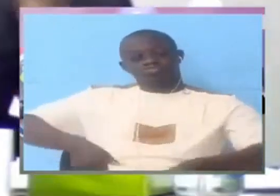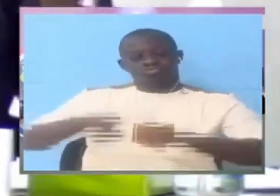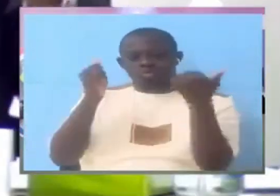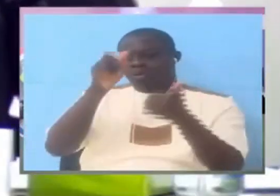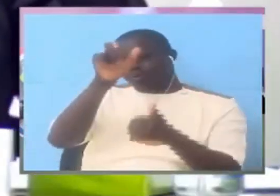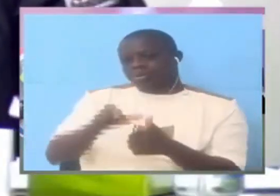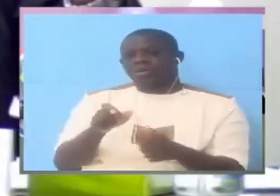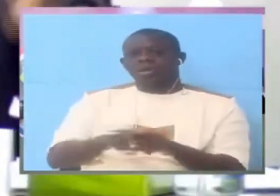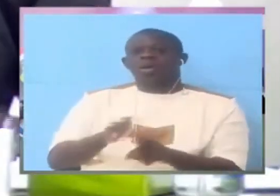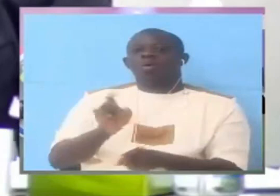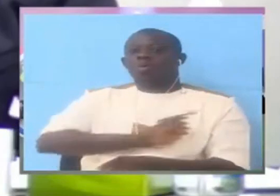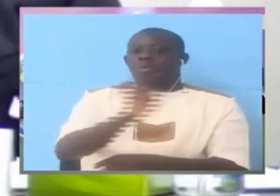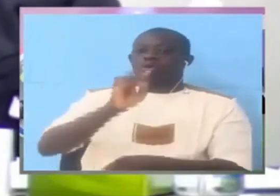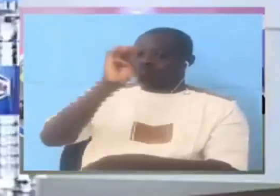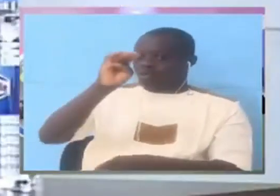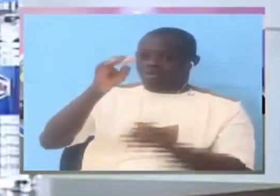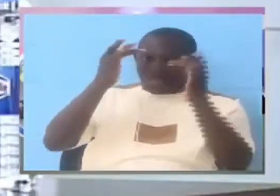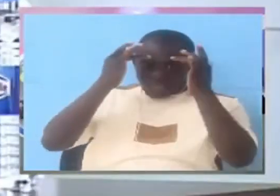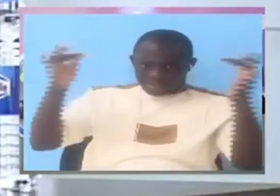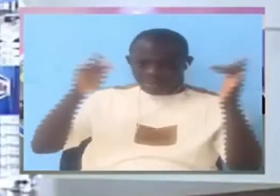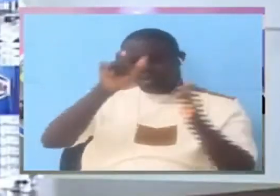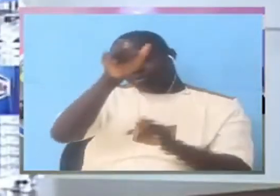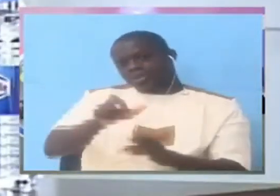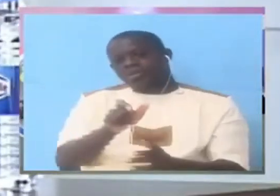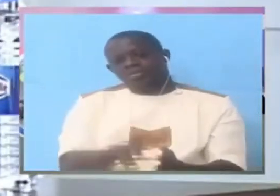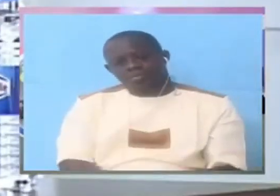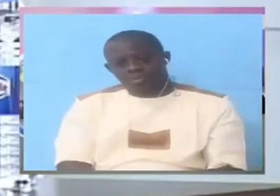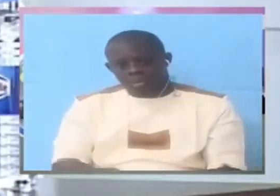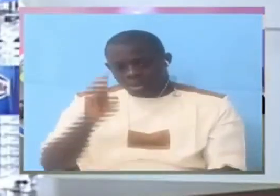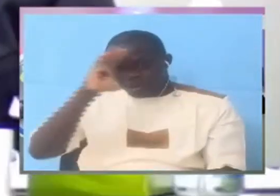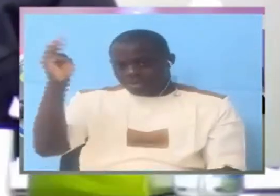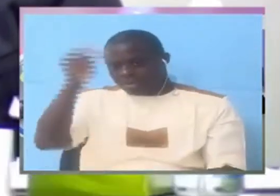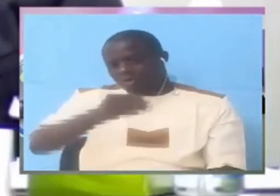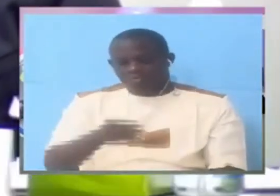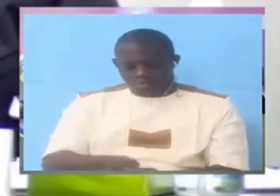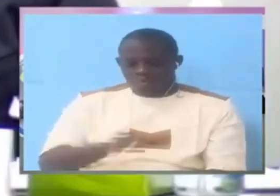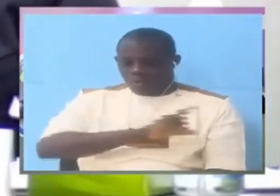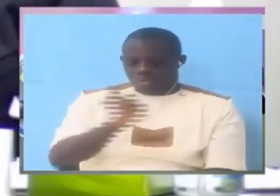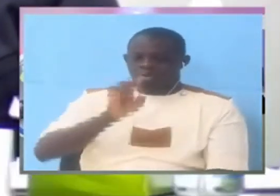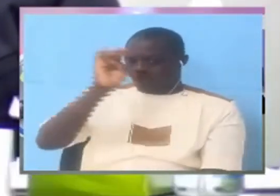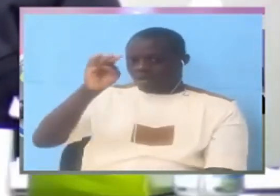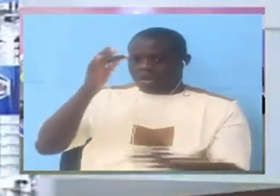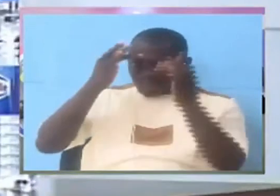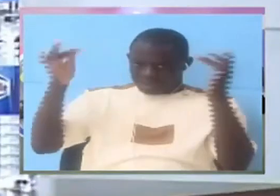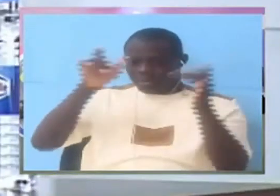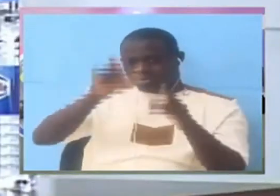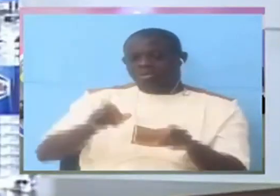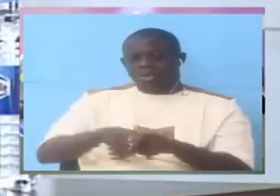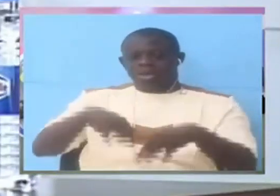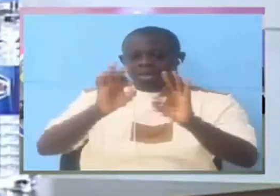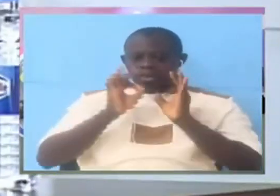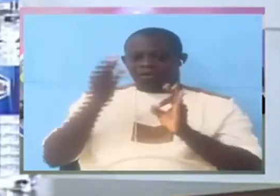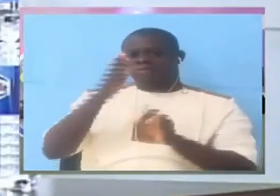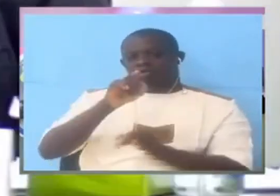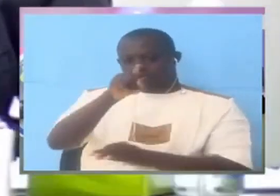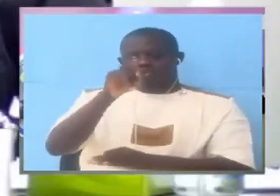We call that expert Thank you Thank you for that We call that expert I take that from you Thank you Good